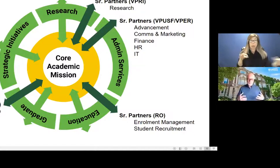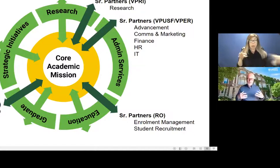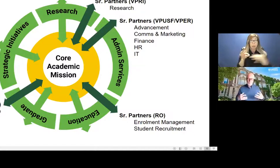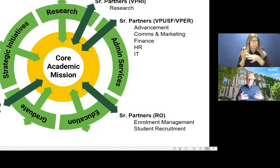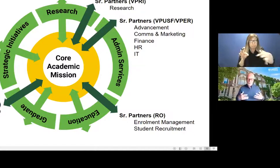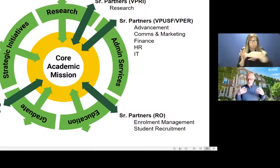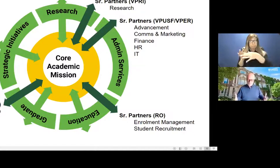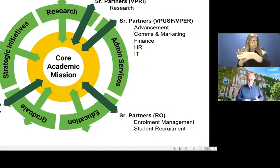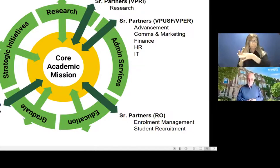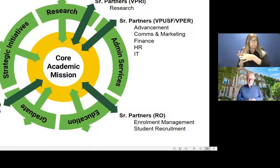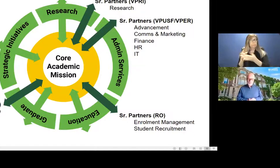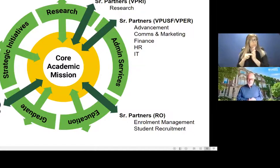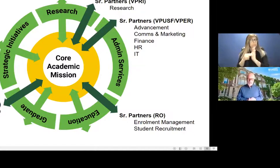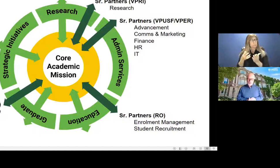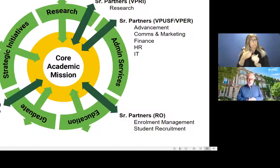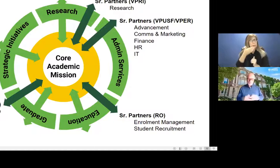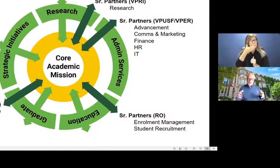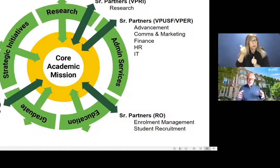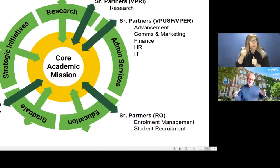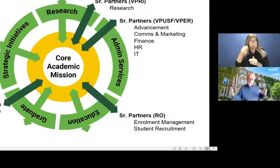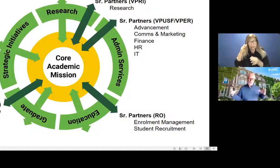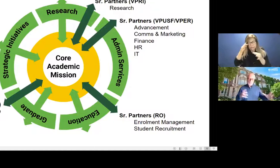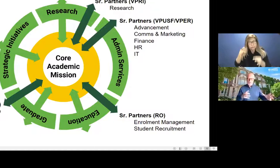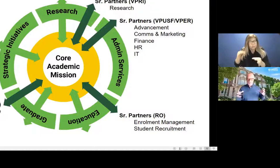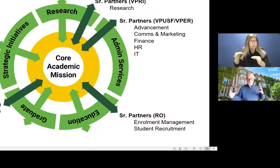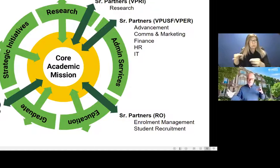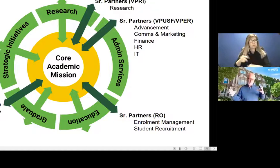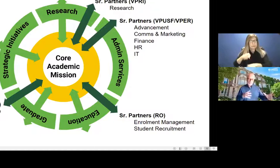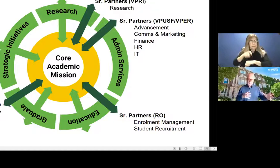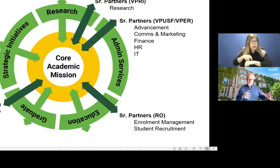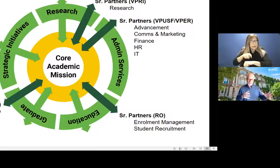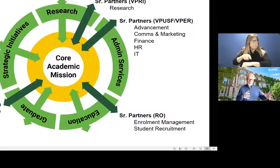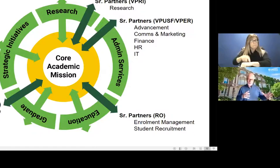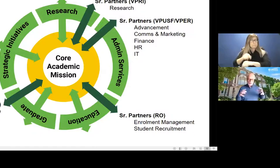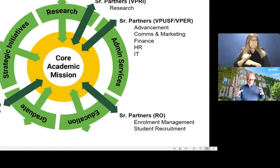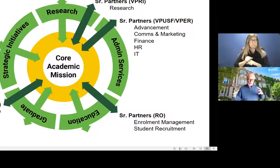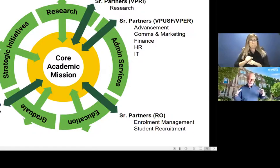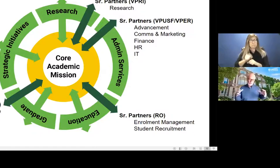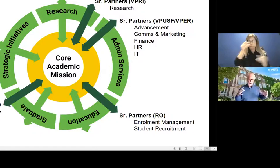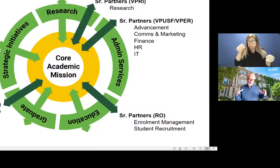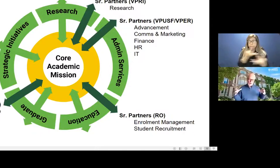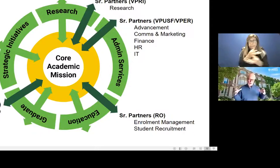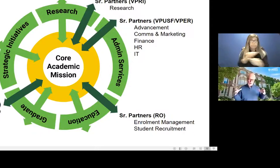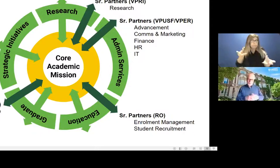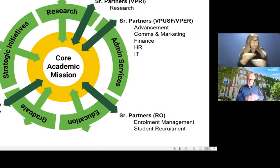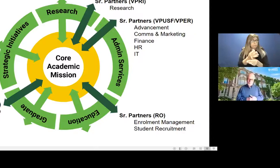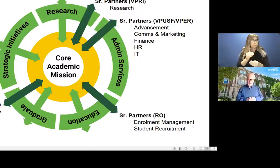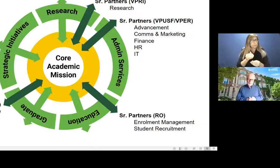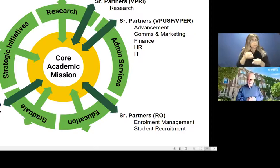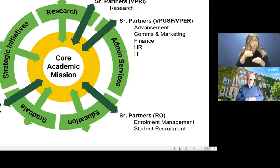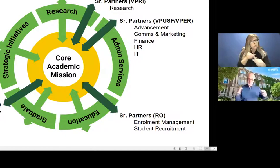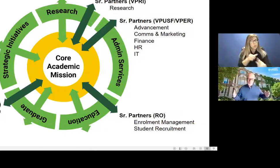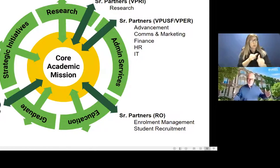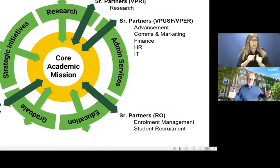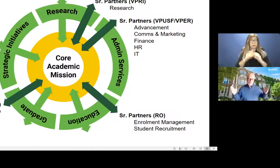more timely decisions, and also have better information flows and better communication across our different faculties.